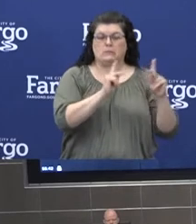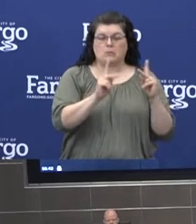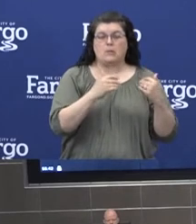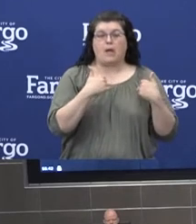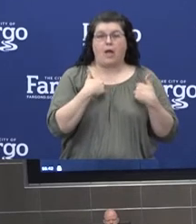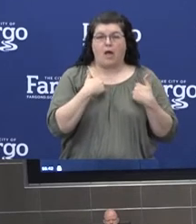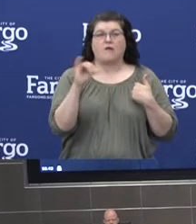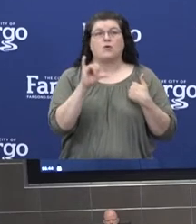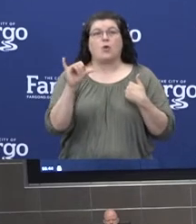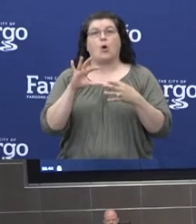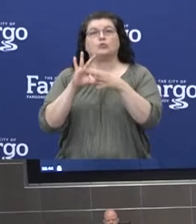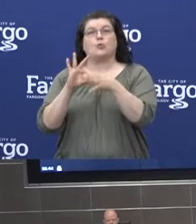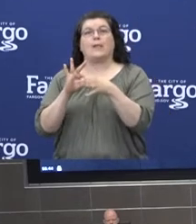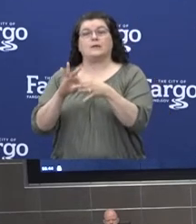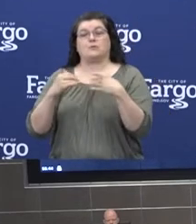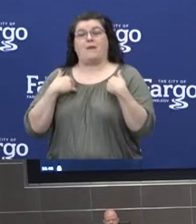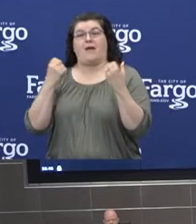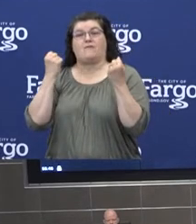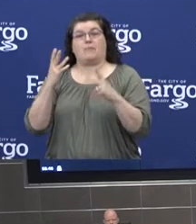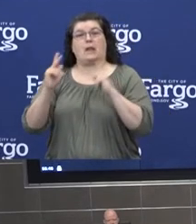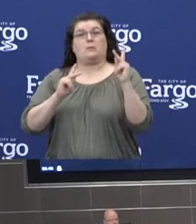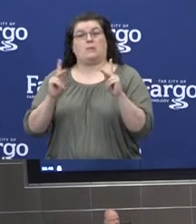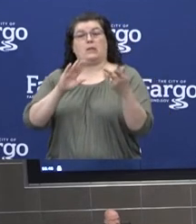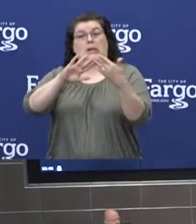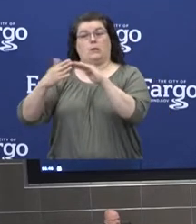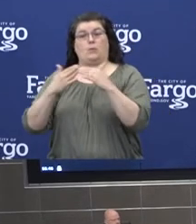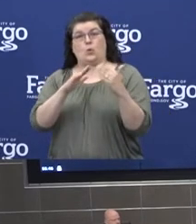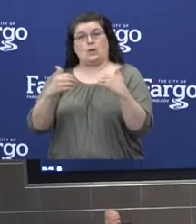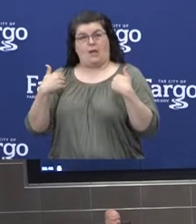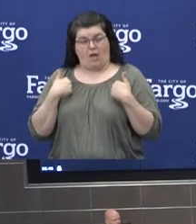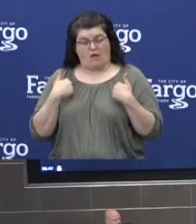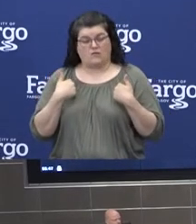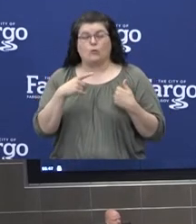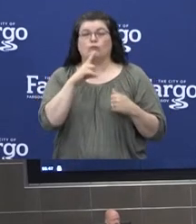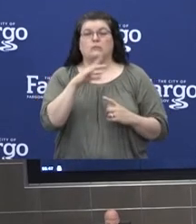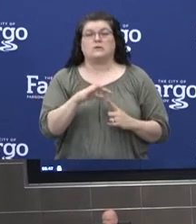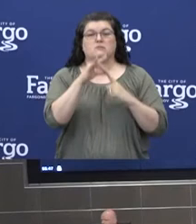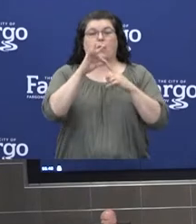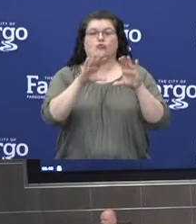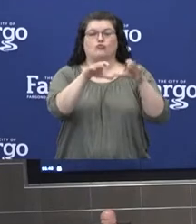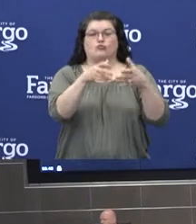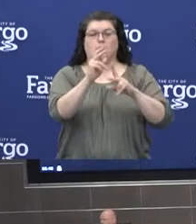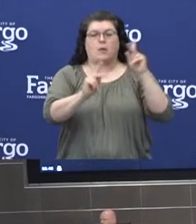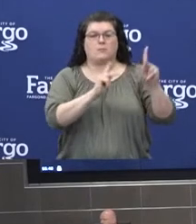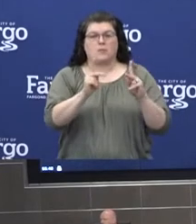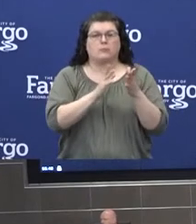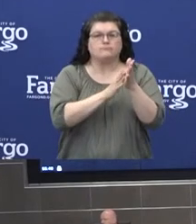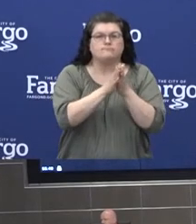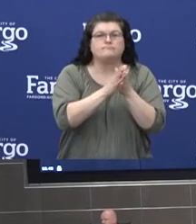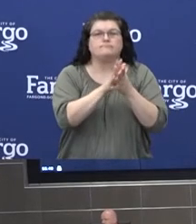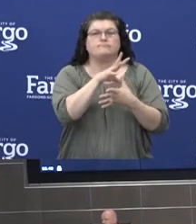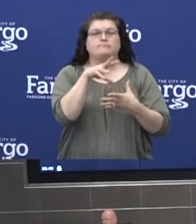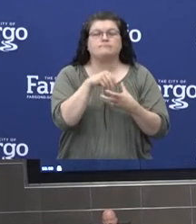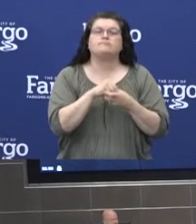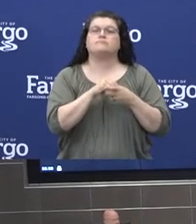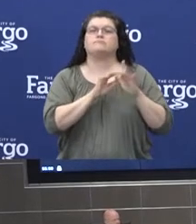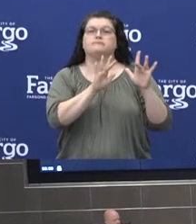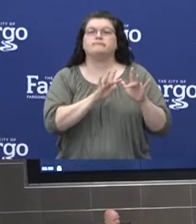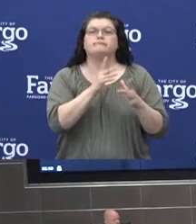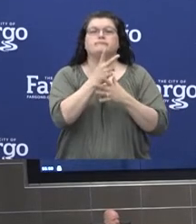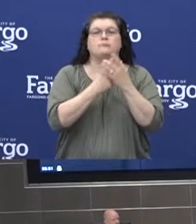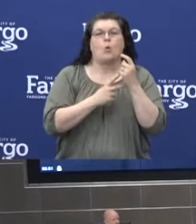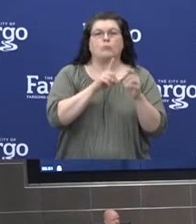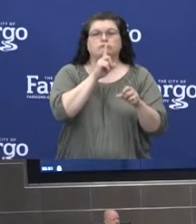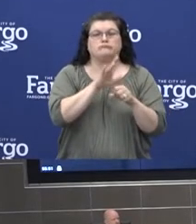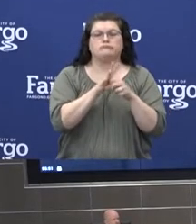established relationships they have with many in the community. They are a very special group of people full of passion and empathy and dedicated to making